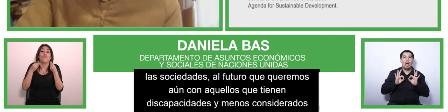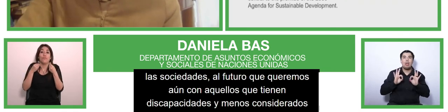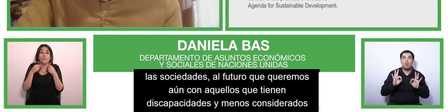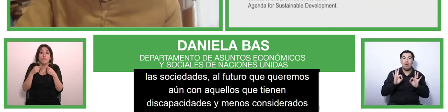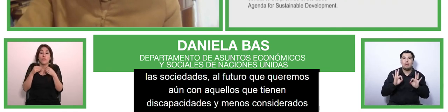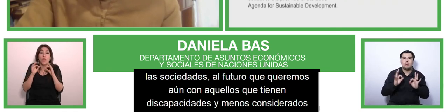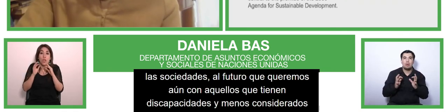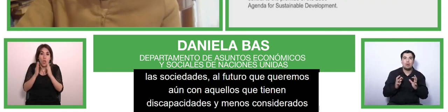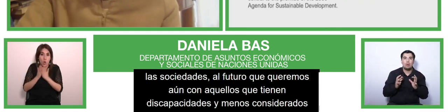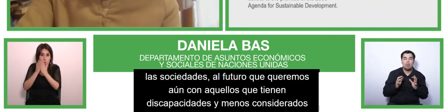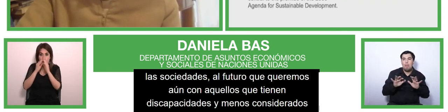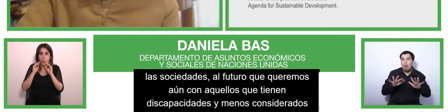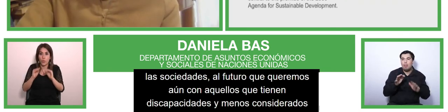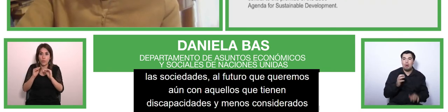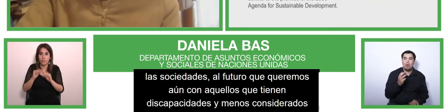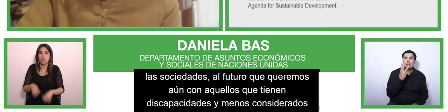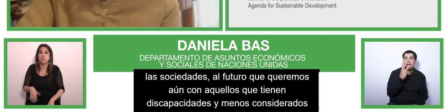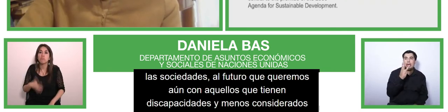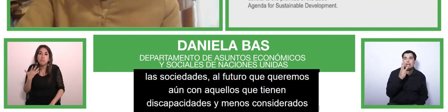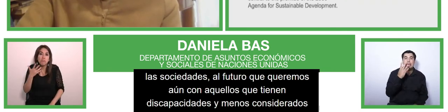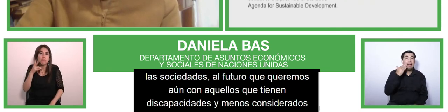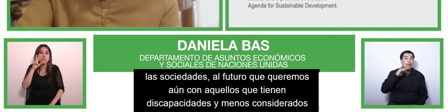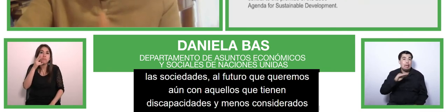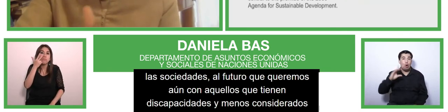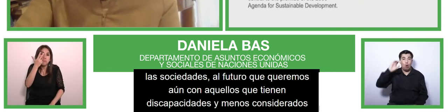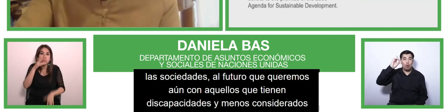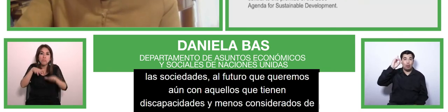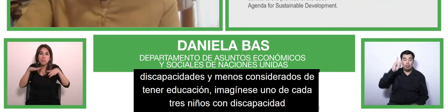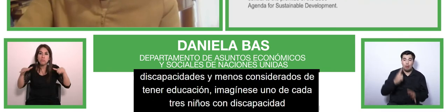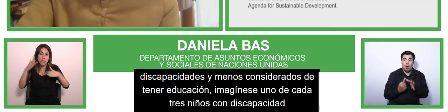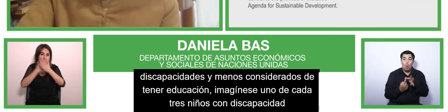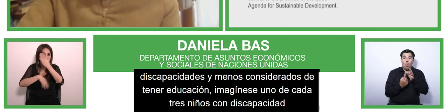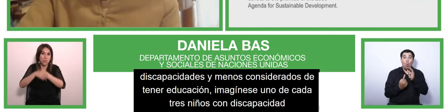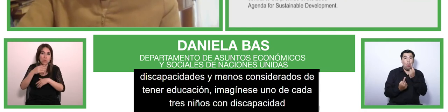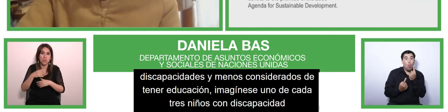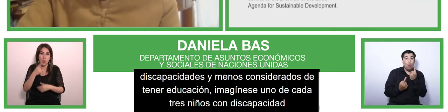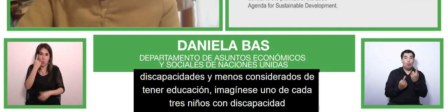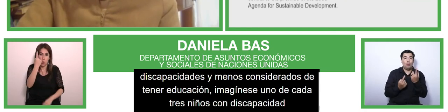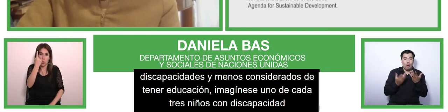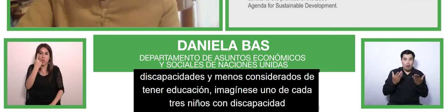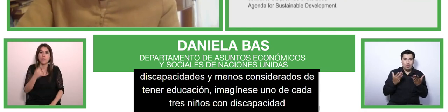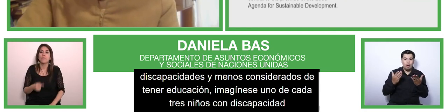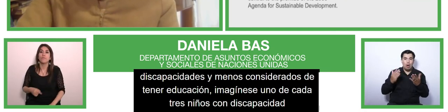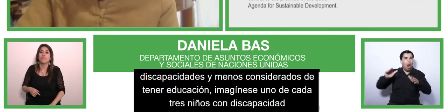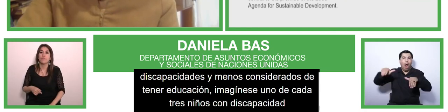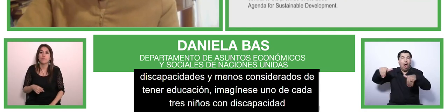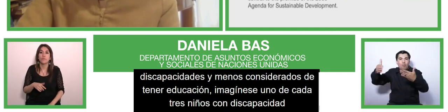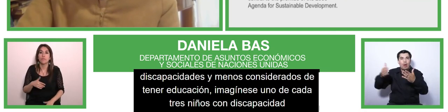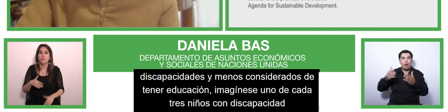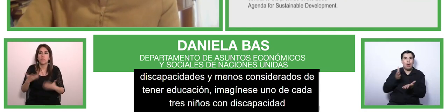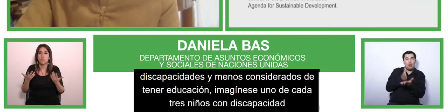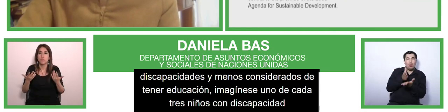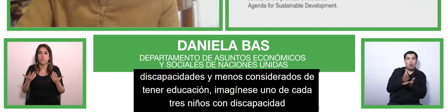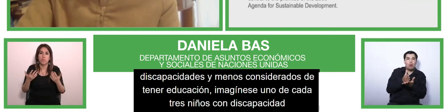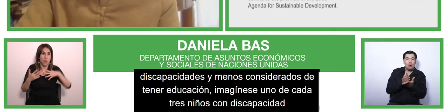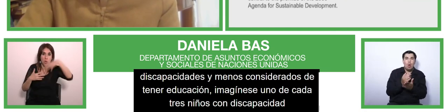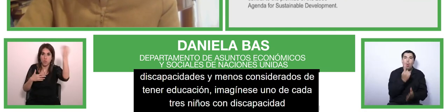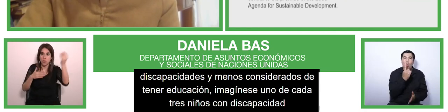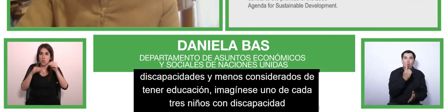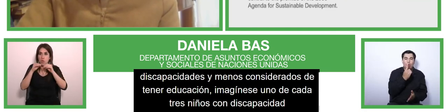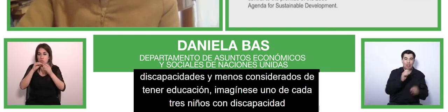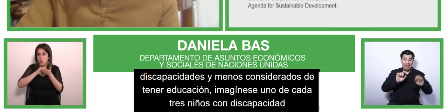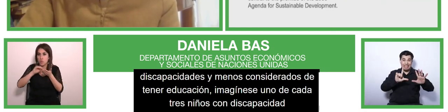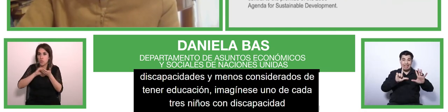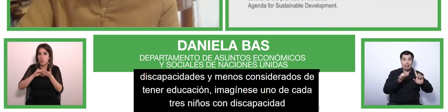are out of school compared with one in seven without disabilities a situation which is